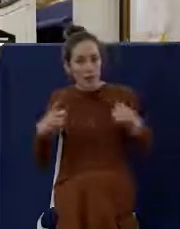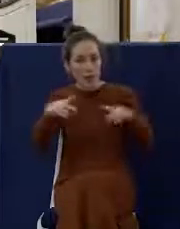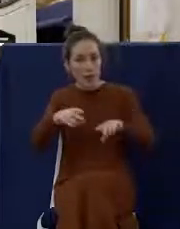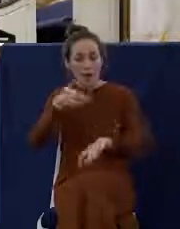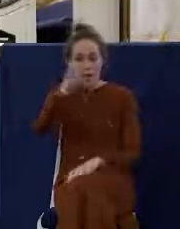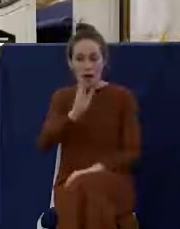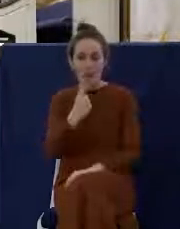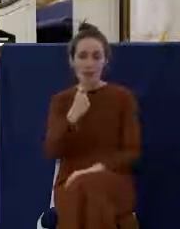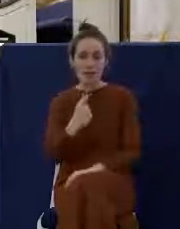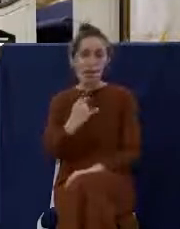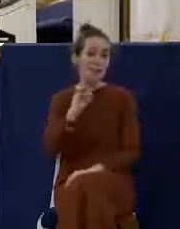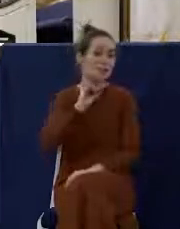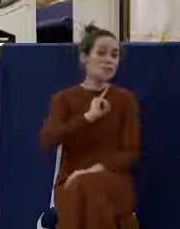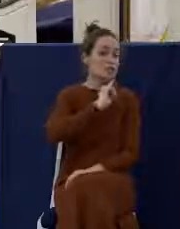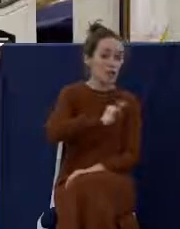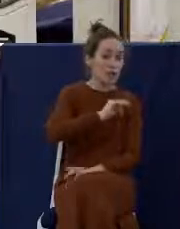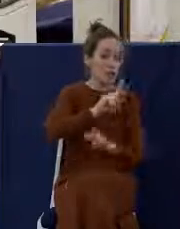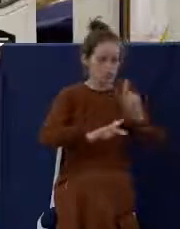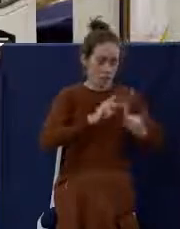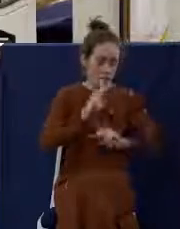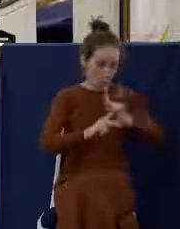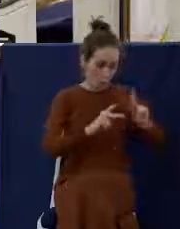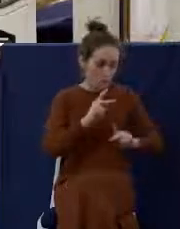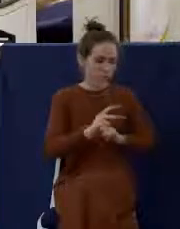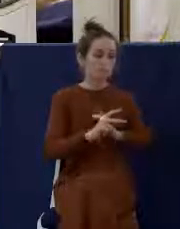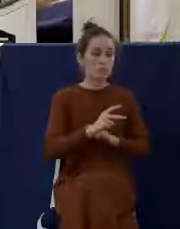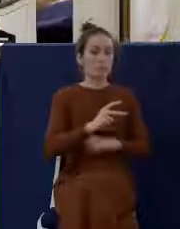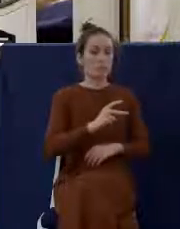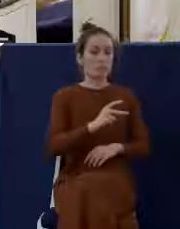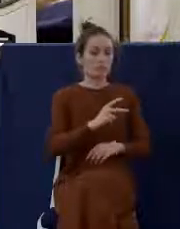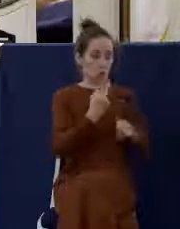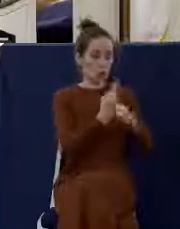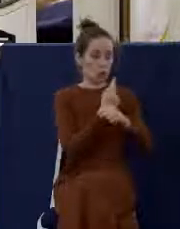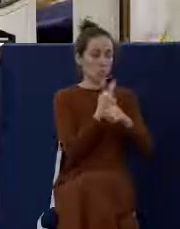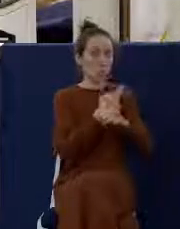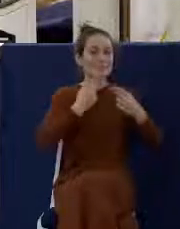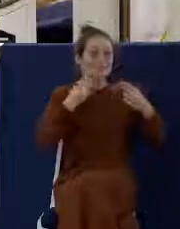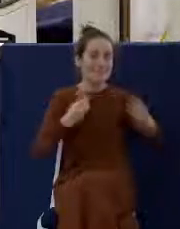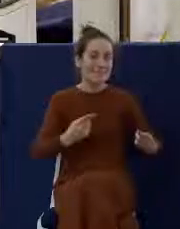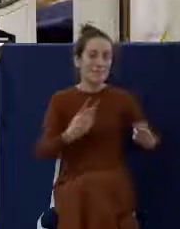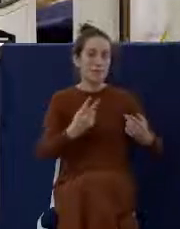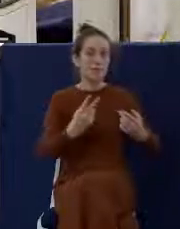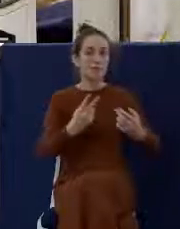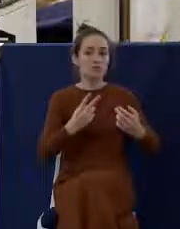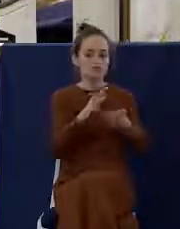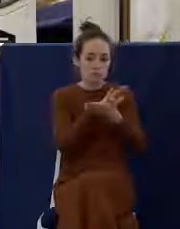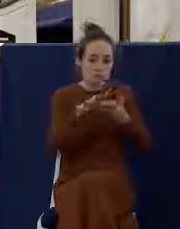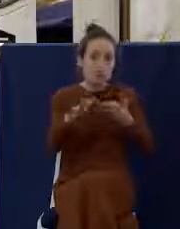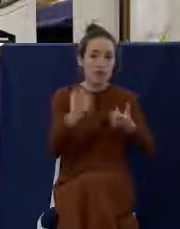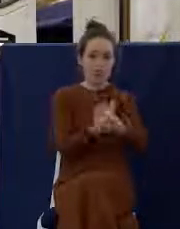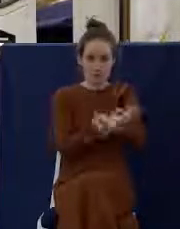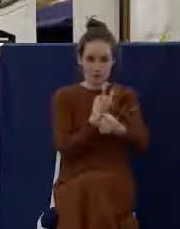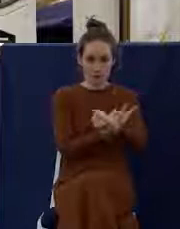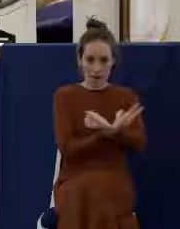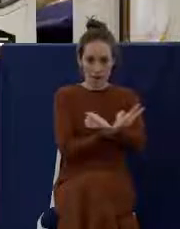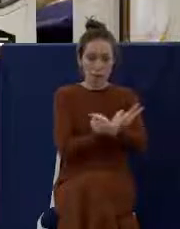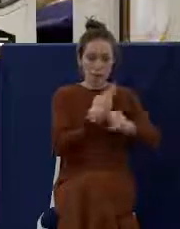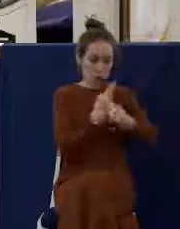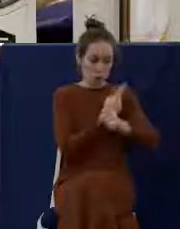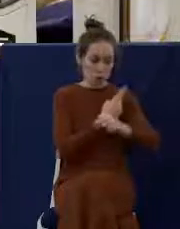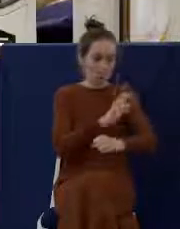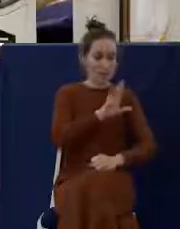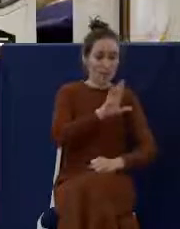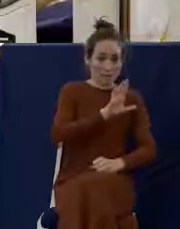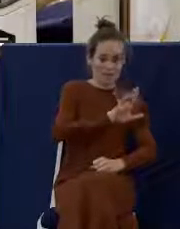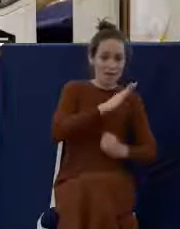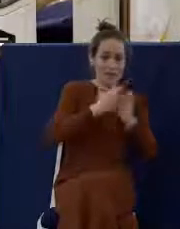of Israel take an innocent male lamb, blameless lamb, shed the blood of that animal, put the blood on the door, and then they would have a